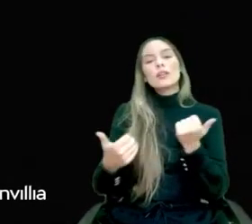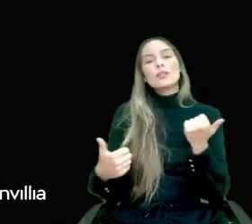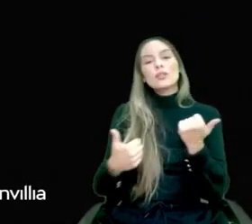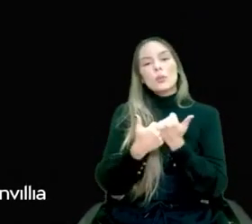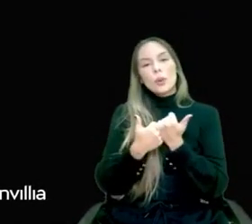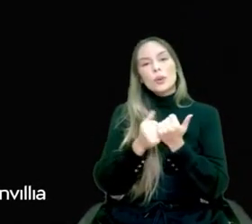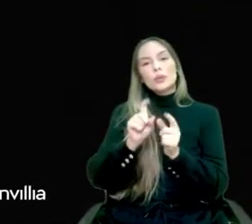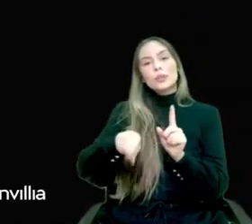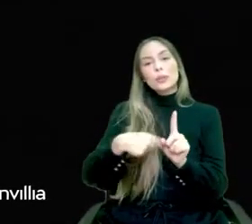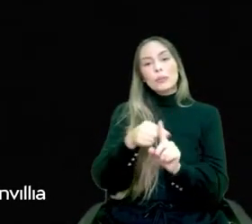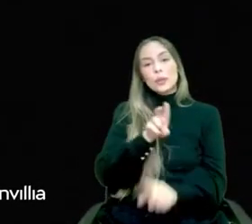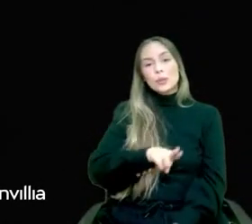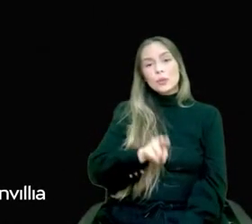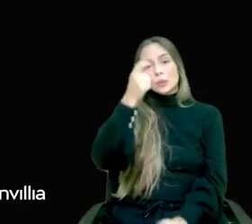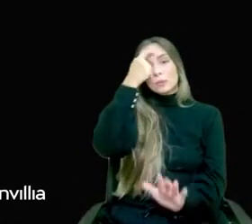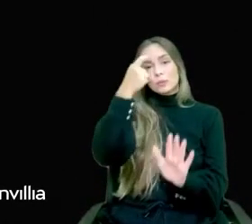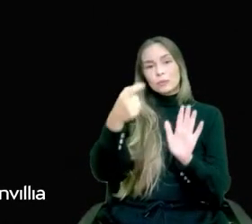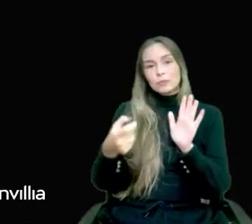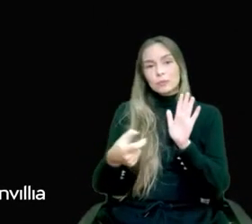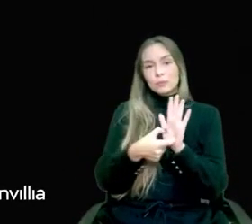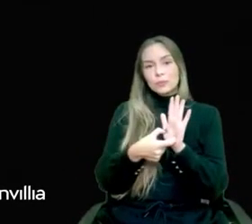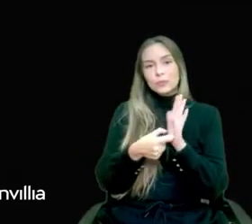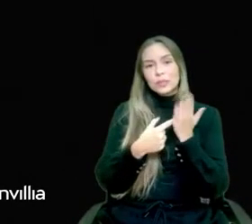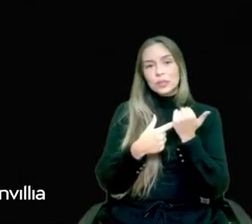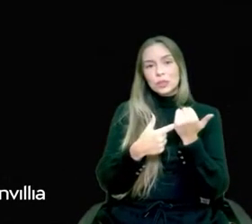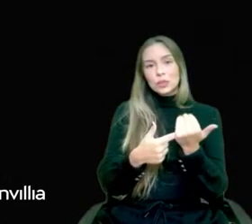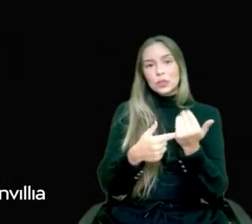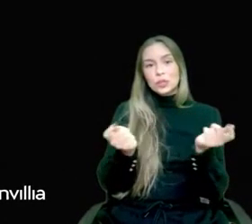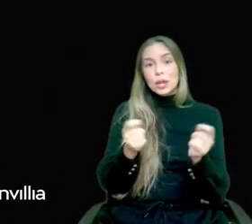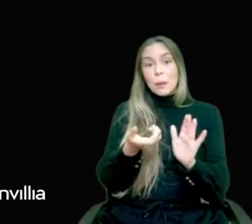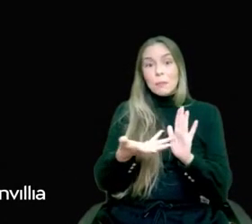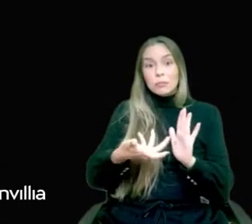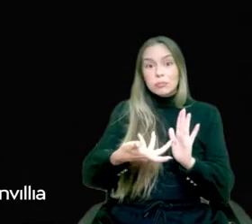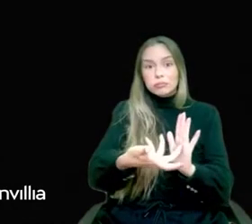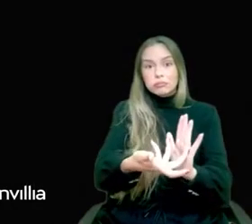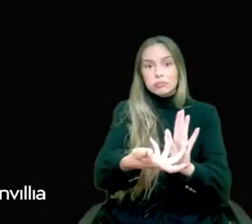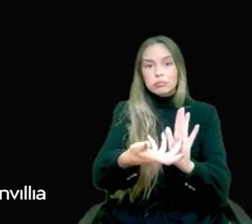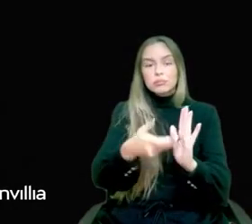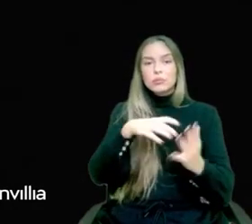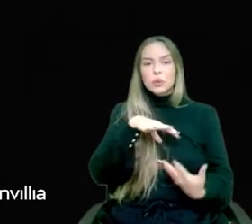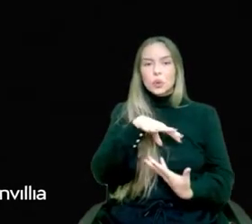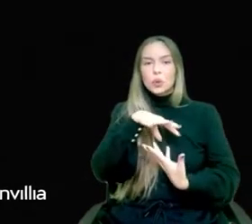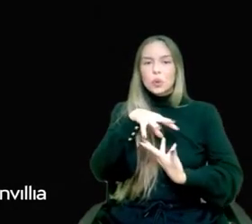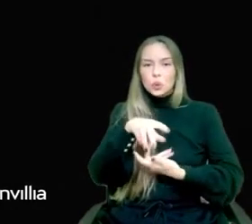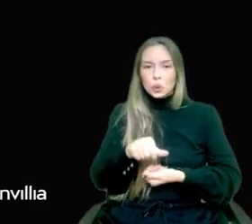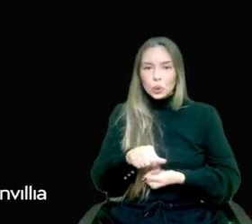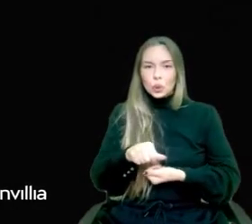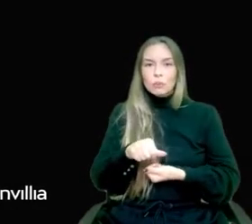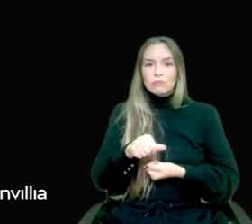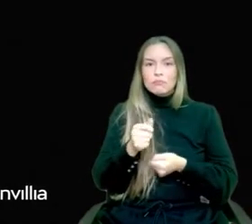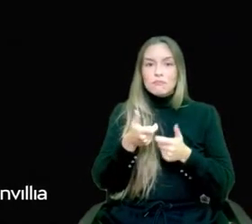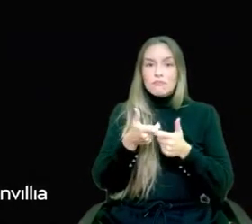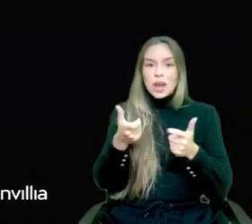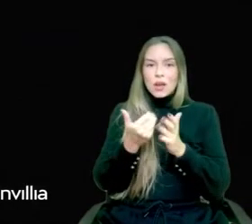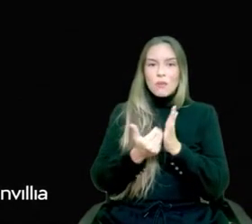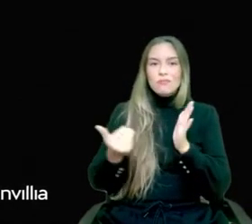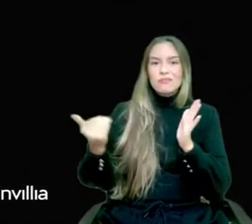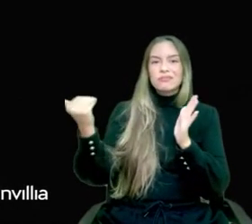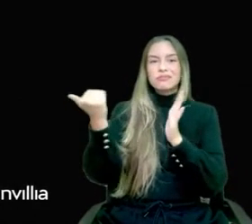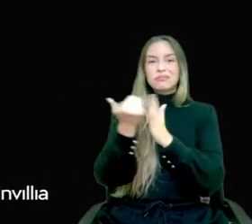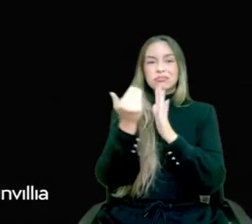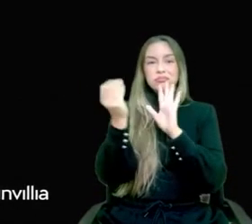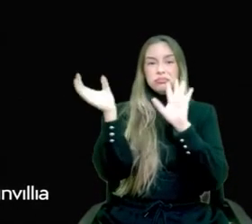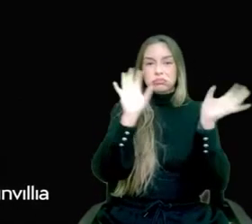technologies to accelerate global severe weather readiness in a much